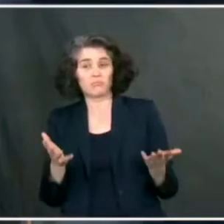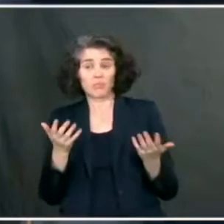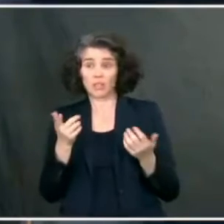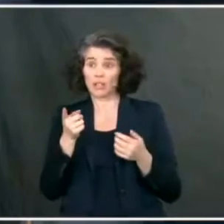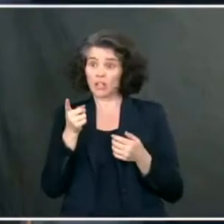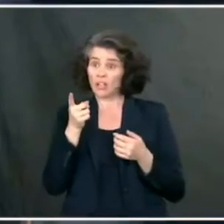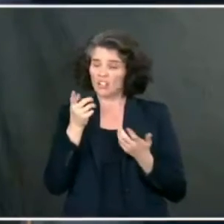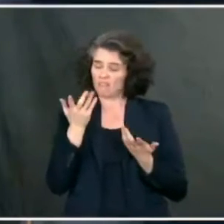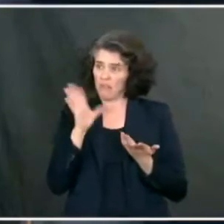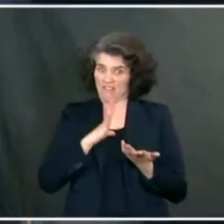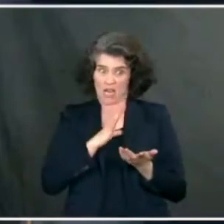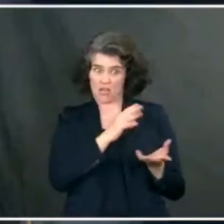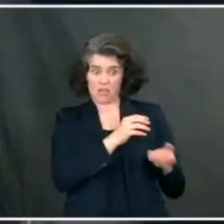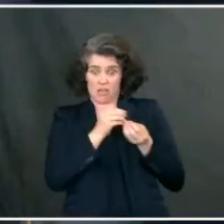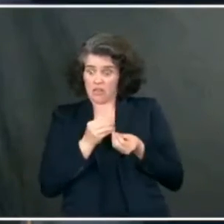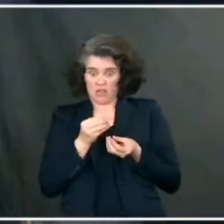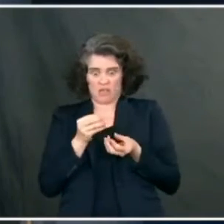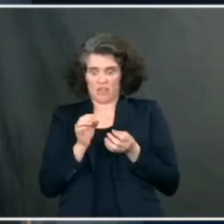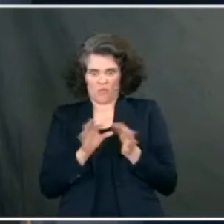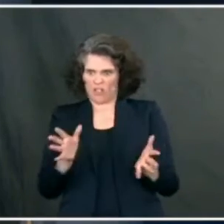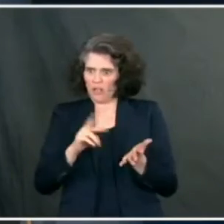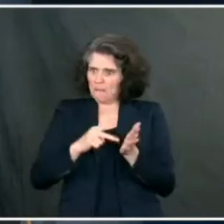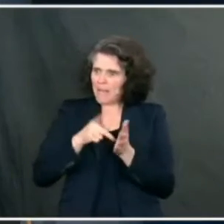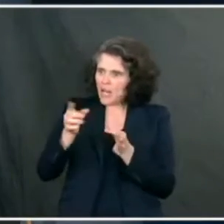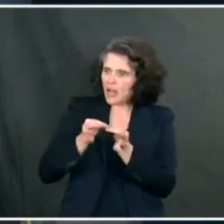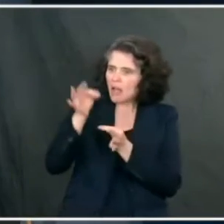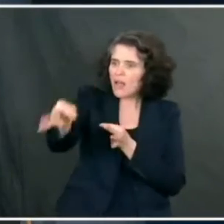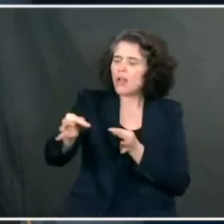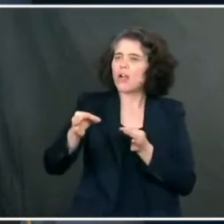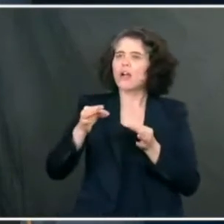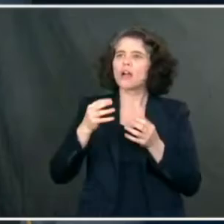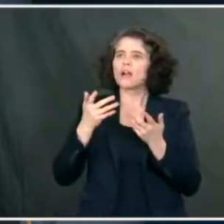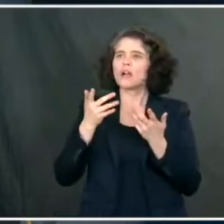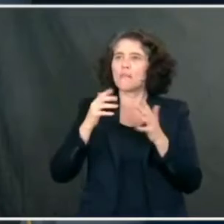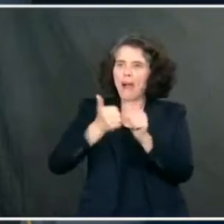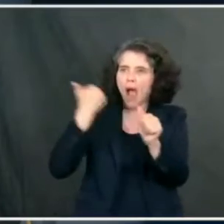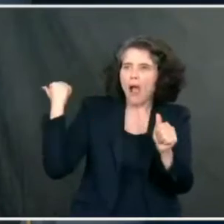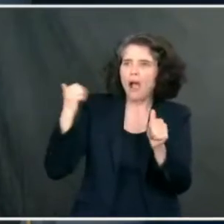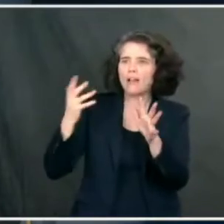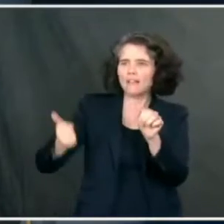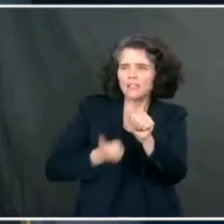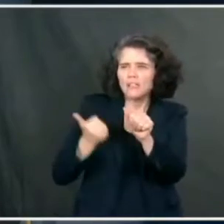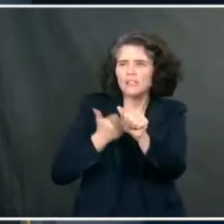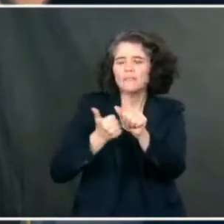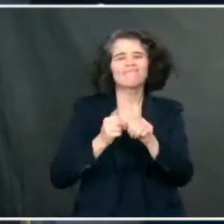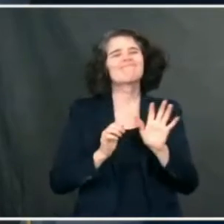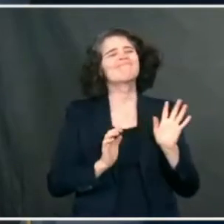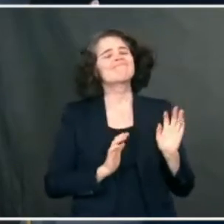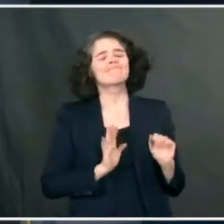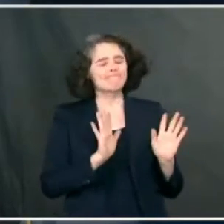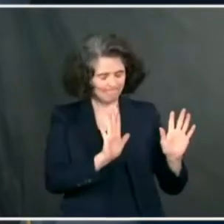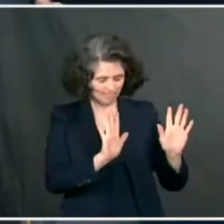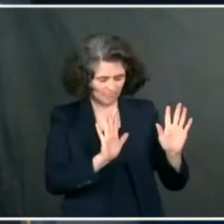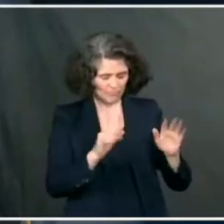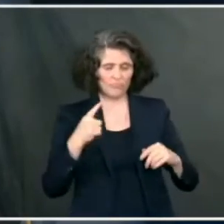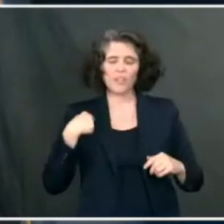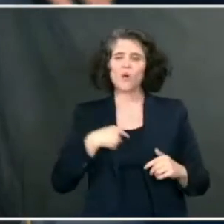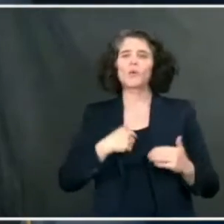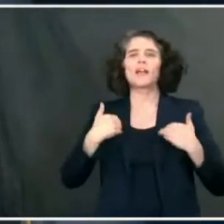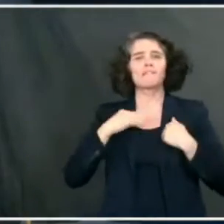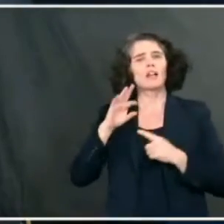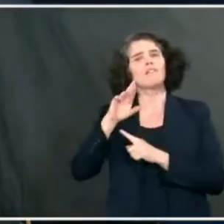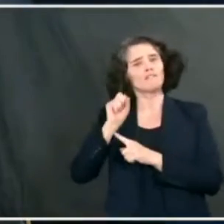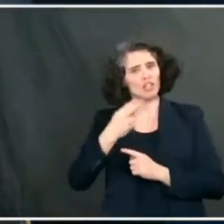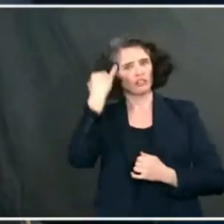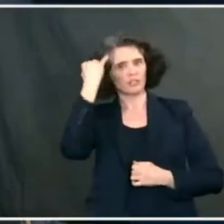Is that delaying your efforts to get the vaccine? mean, that's the question. No, I mean, we're coming in with fresh ideas, but